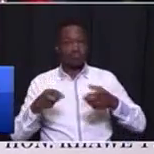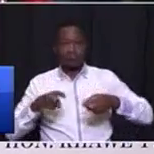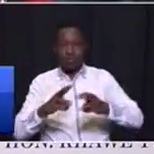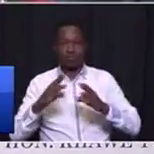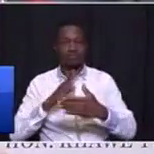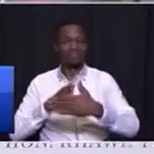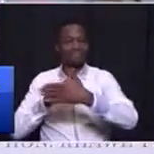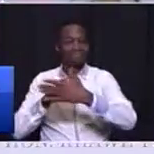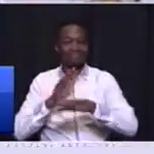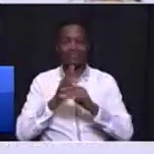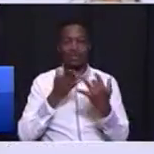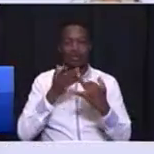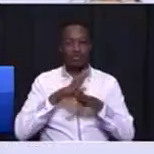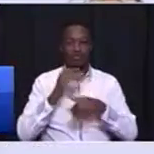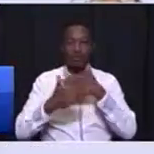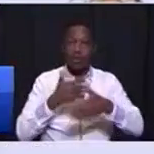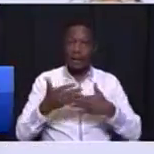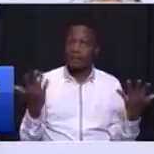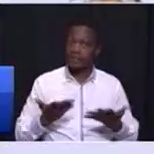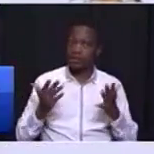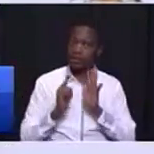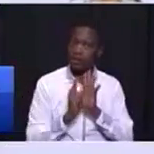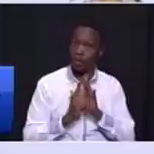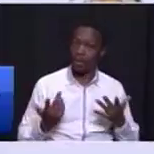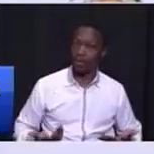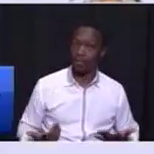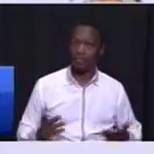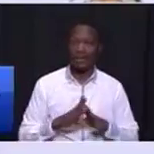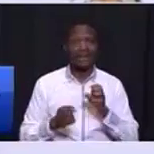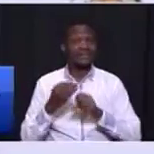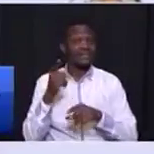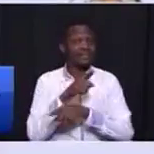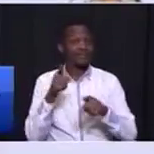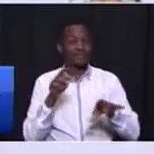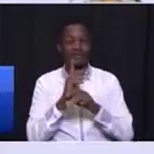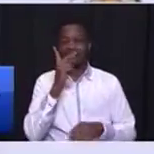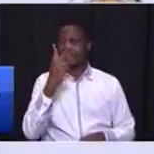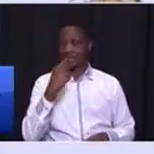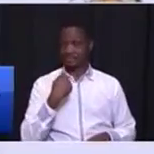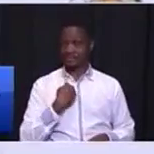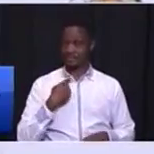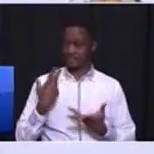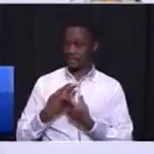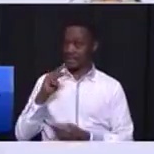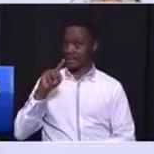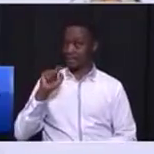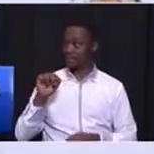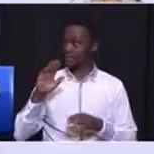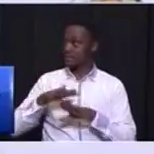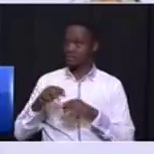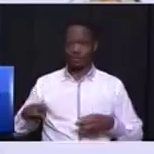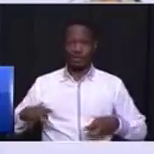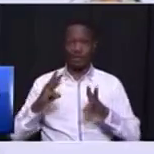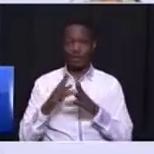through Operation Okaimulao. Some of you have seen me and the MECs on the road